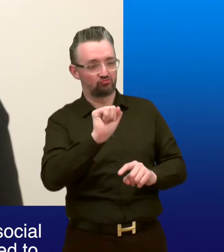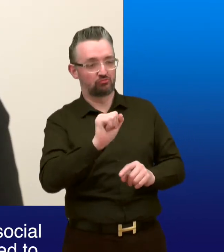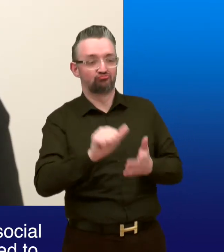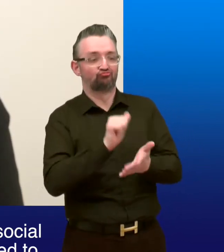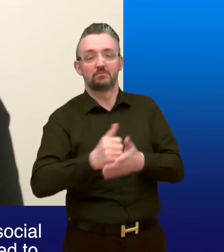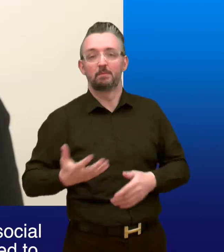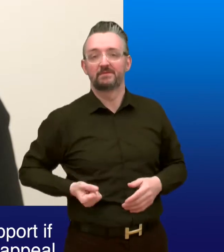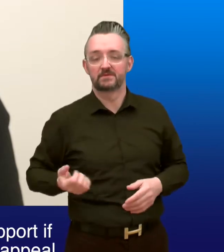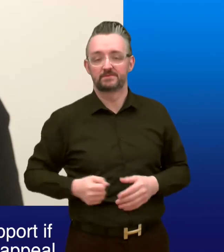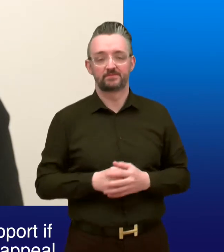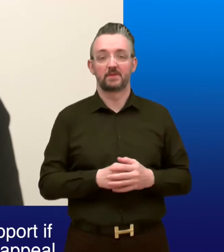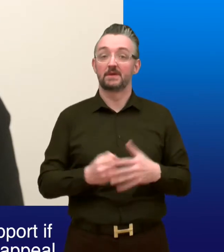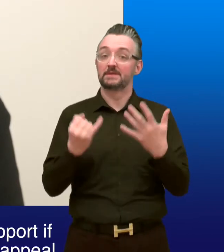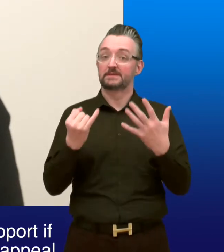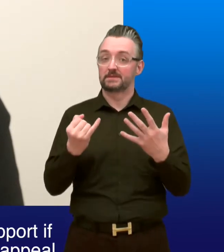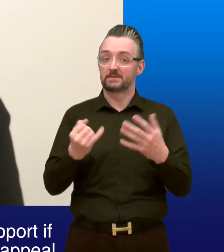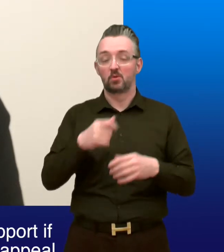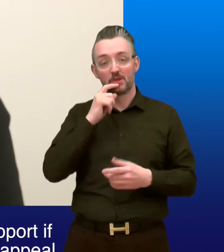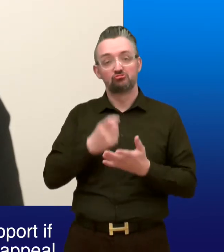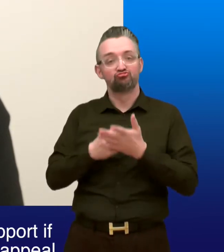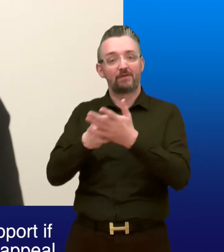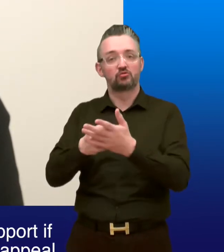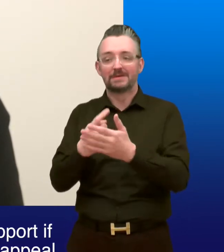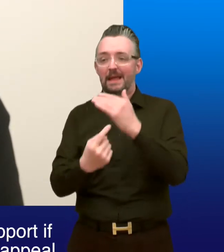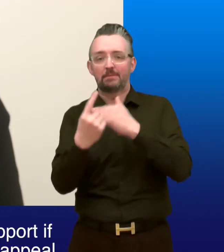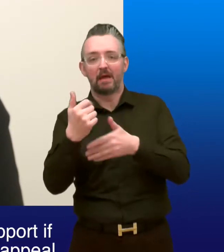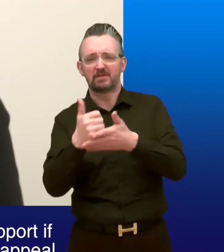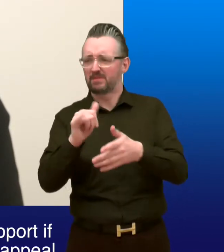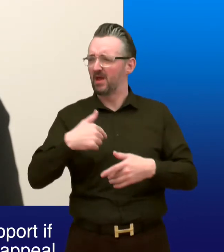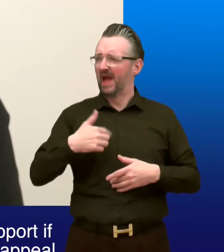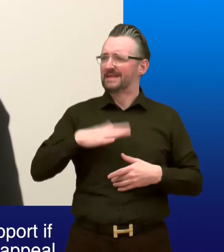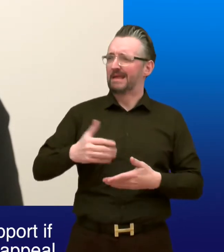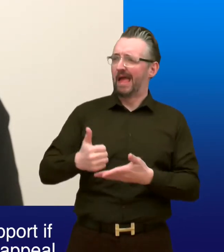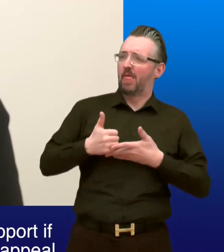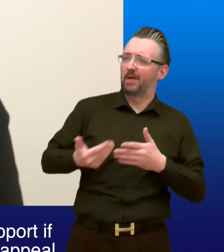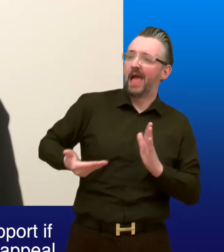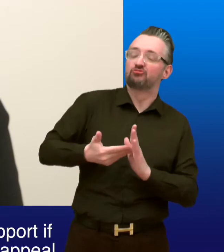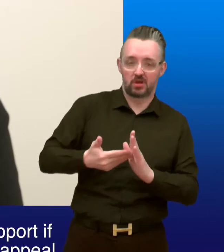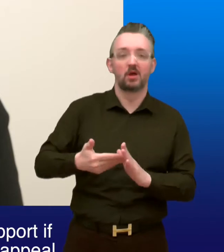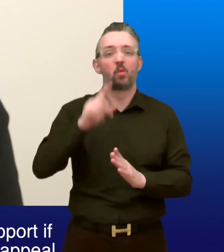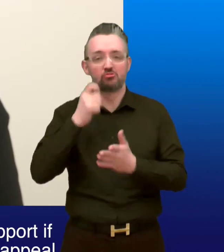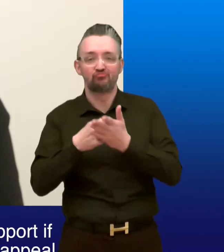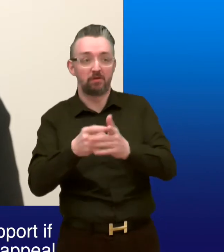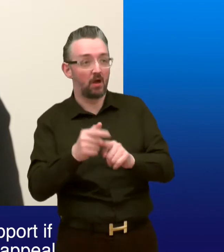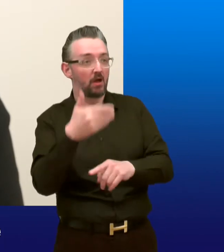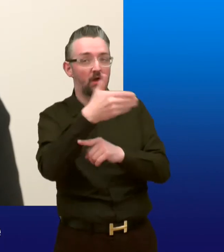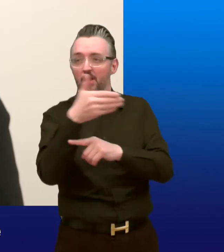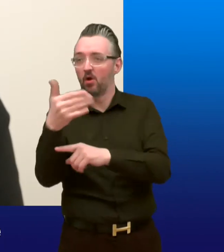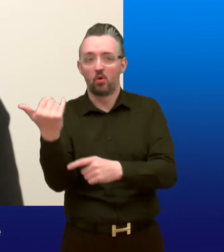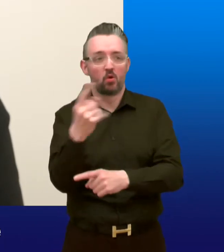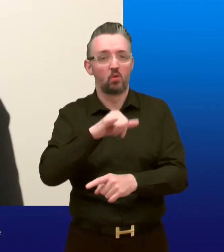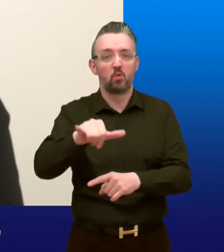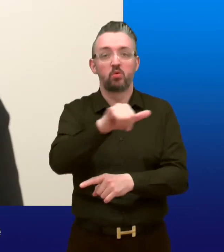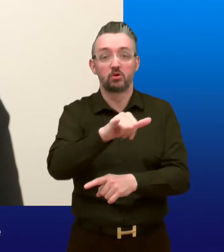to. 6. Refer you to independent advice and support if you want extra help with your application or appeal. You are